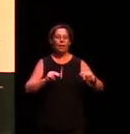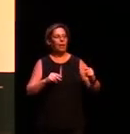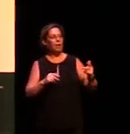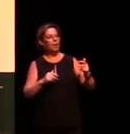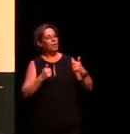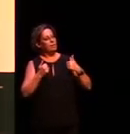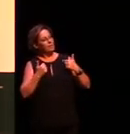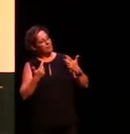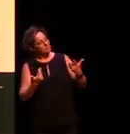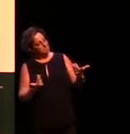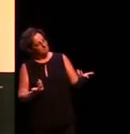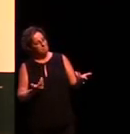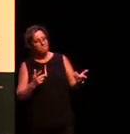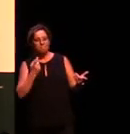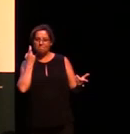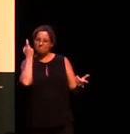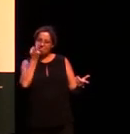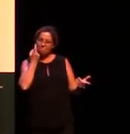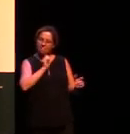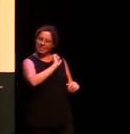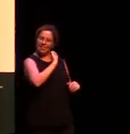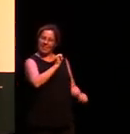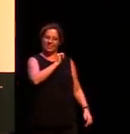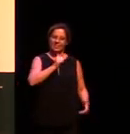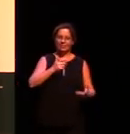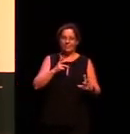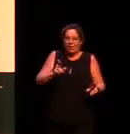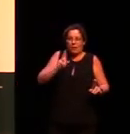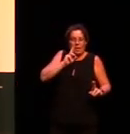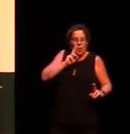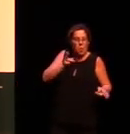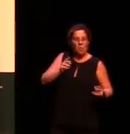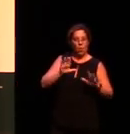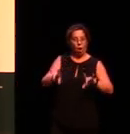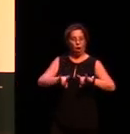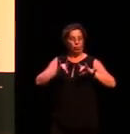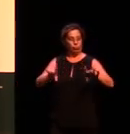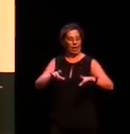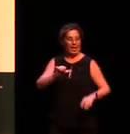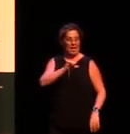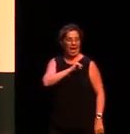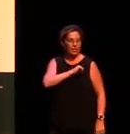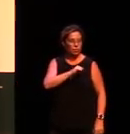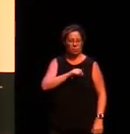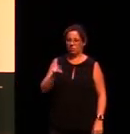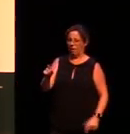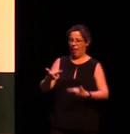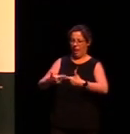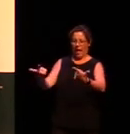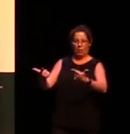And I think this view is a very common Australian mainstream view which sees language